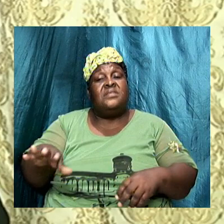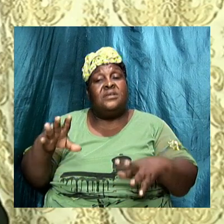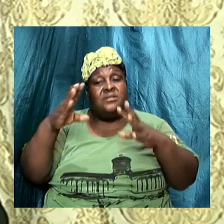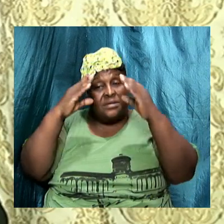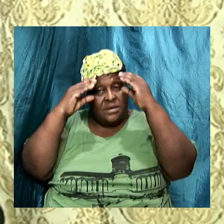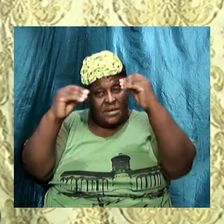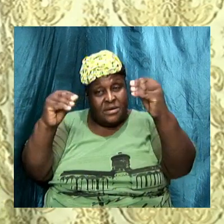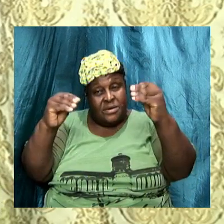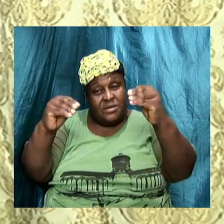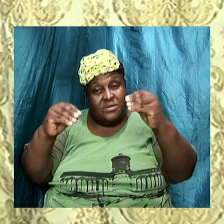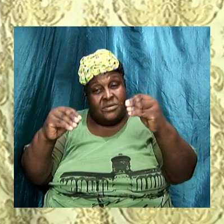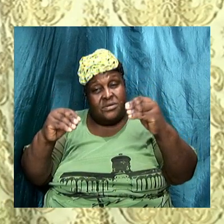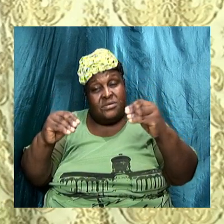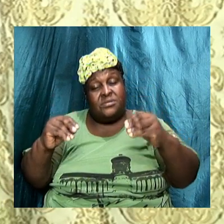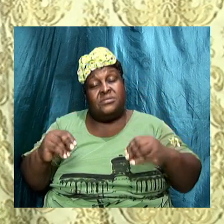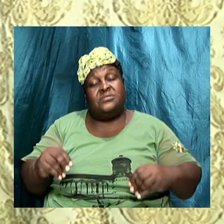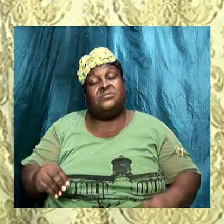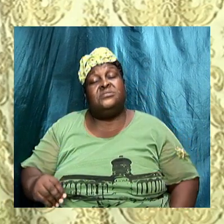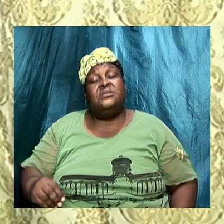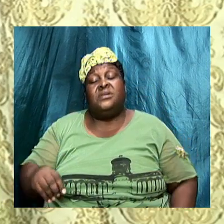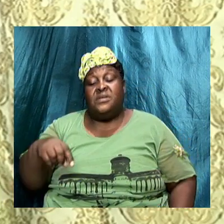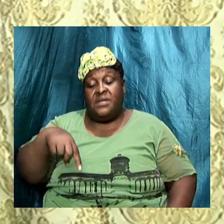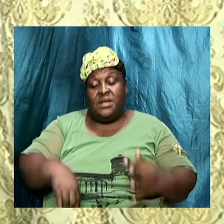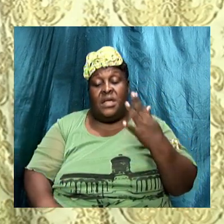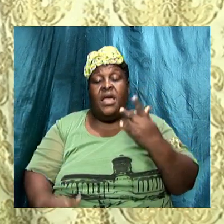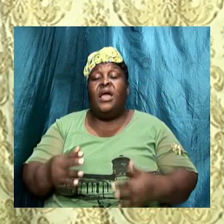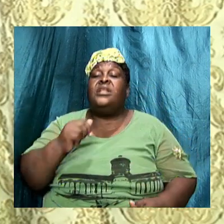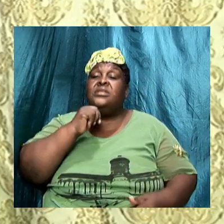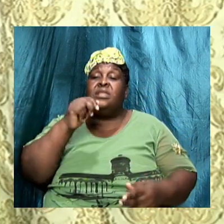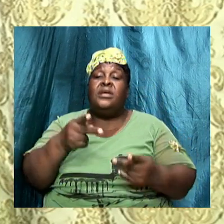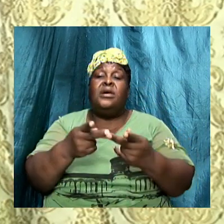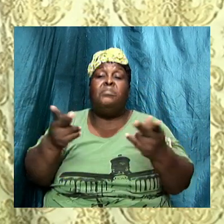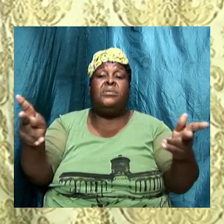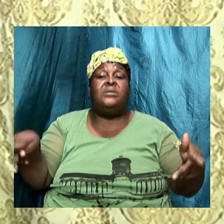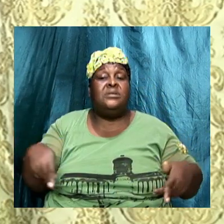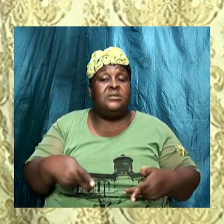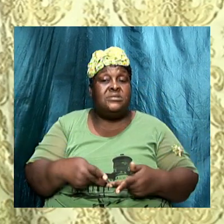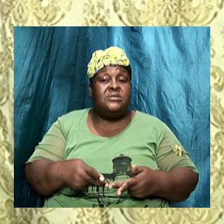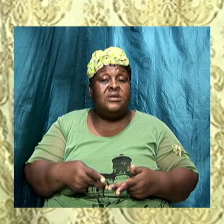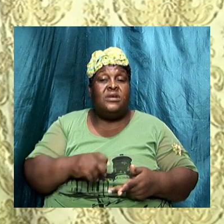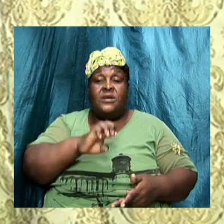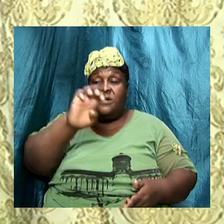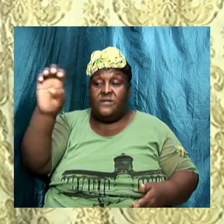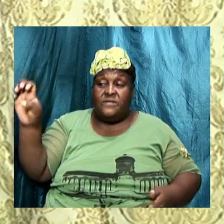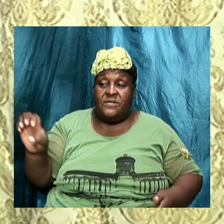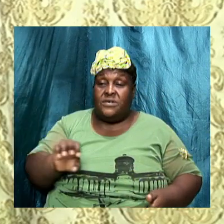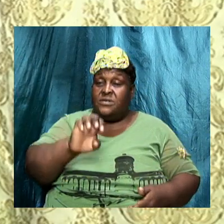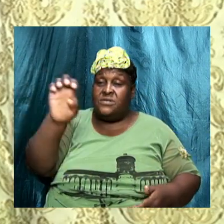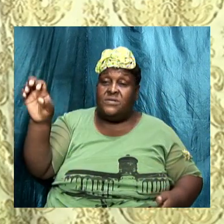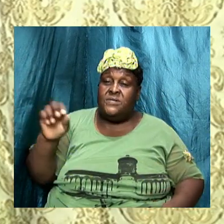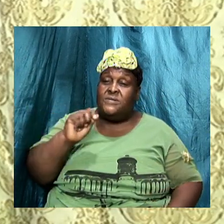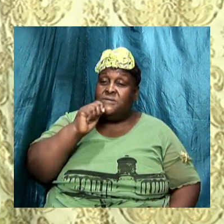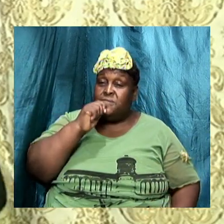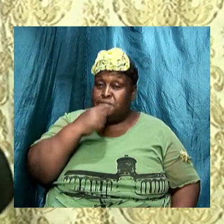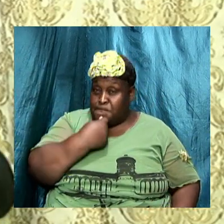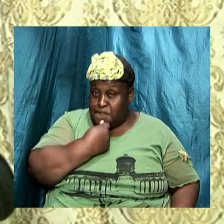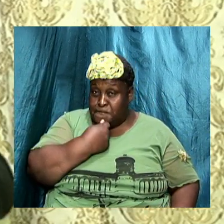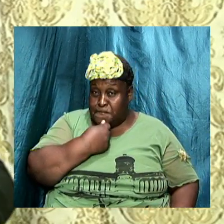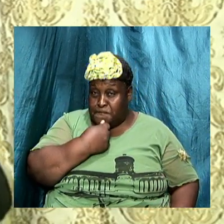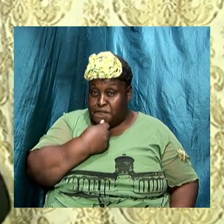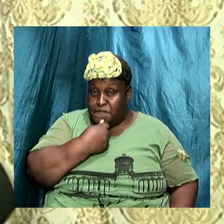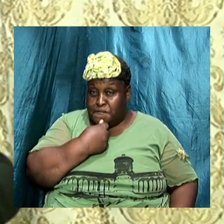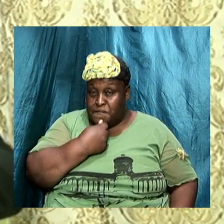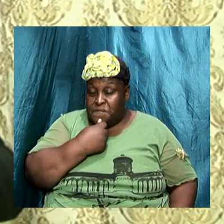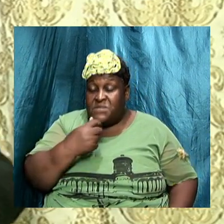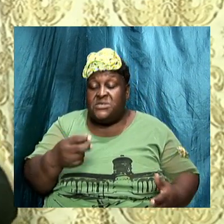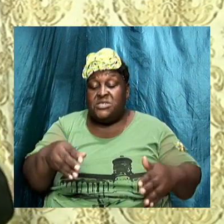is a place is not a place of eternal suffering but is rather a common grave so what they are